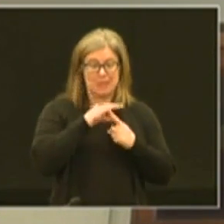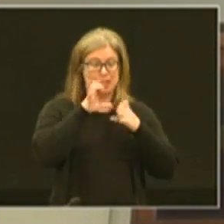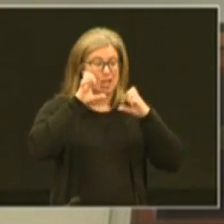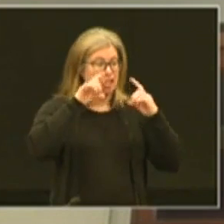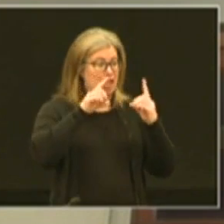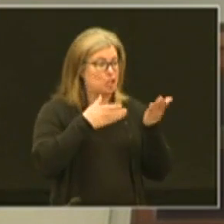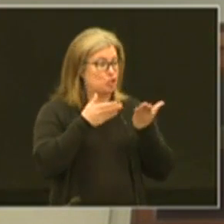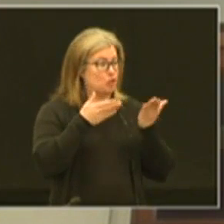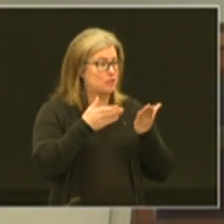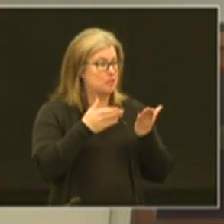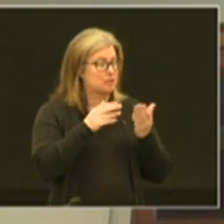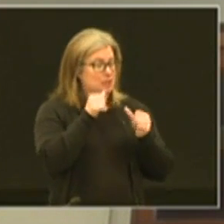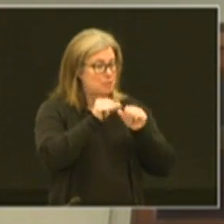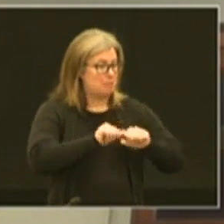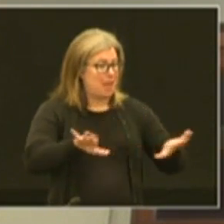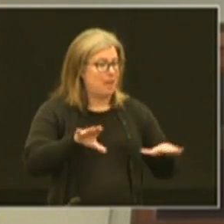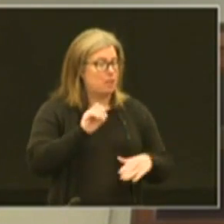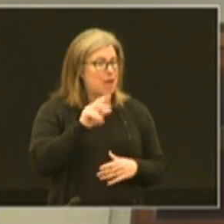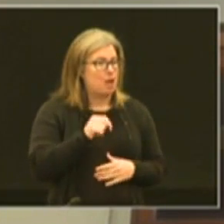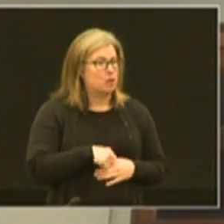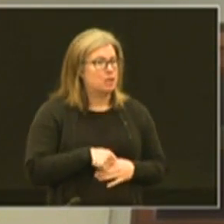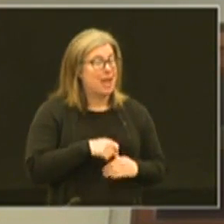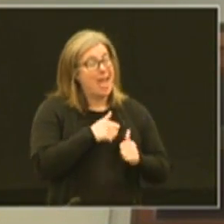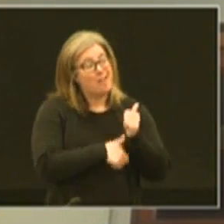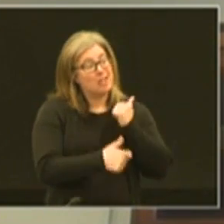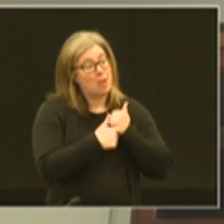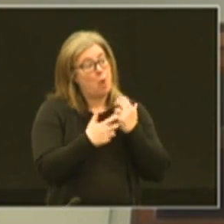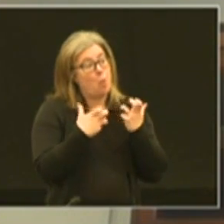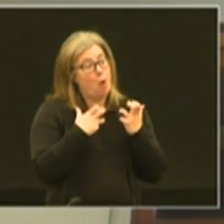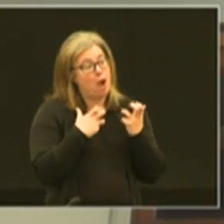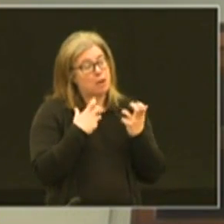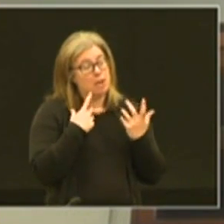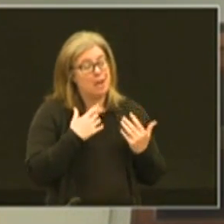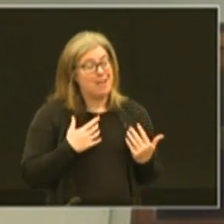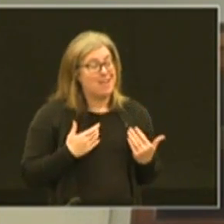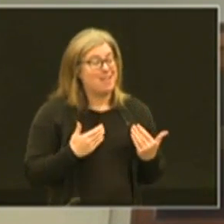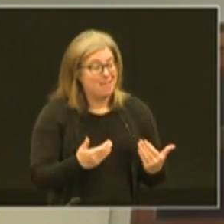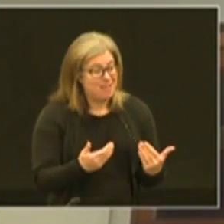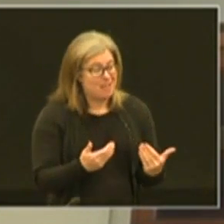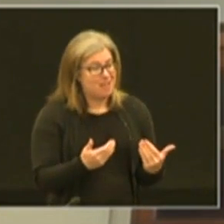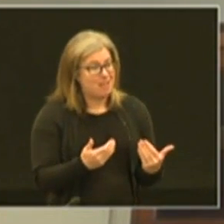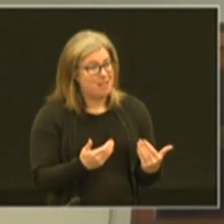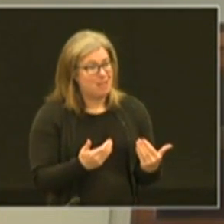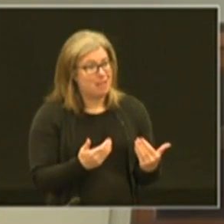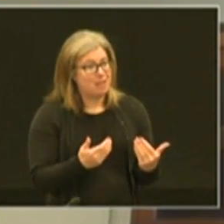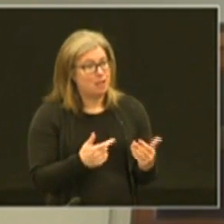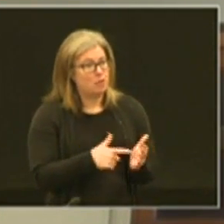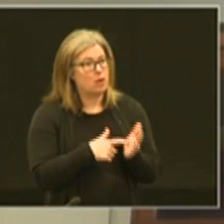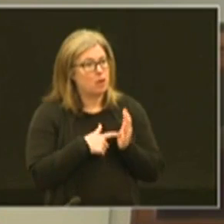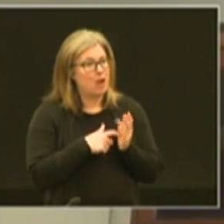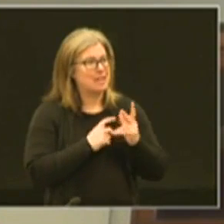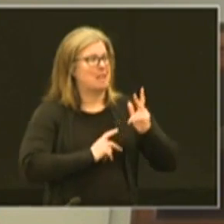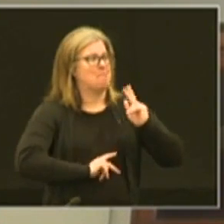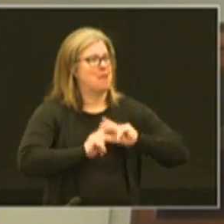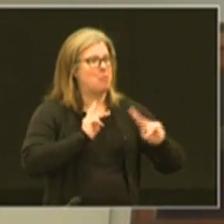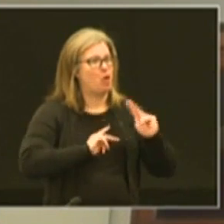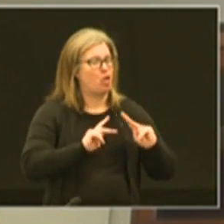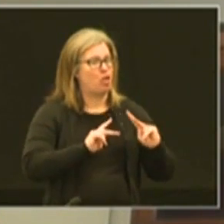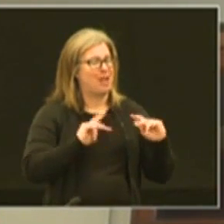education services and mailing them out but every time we want to take a step like that it requires people